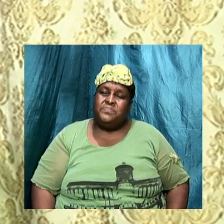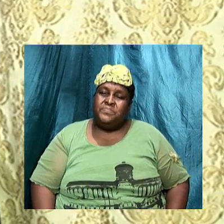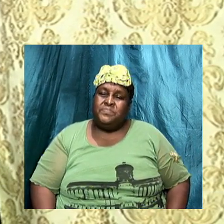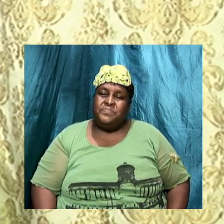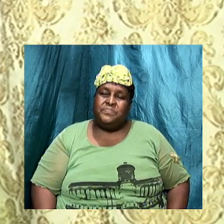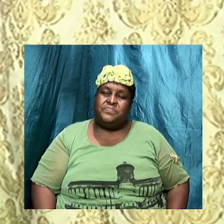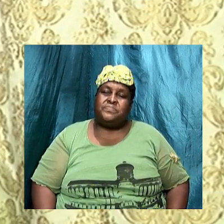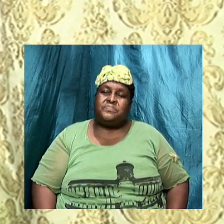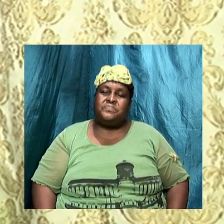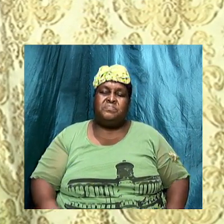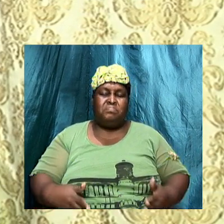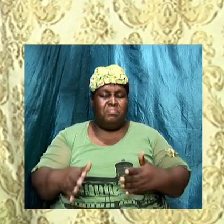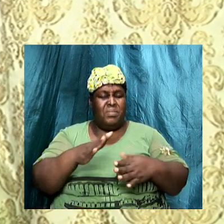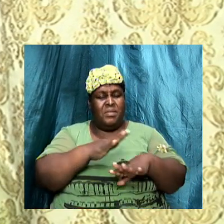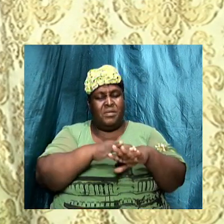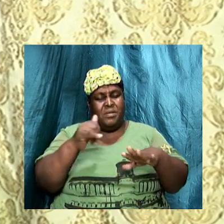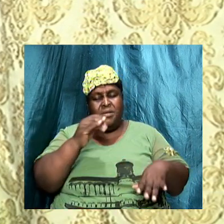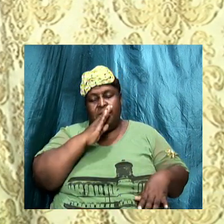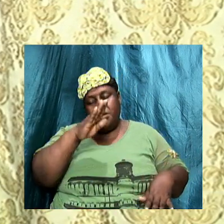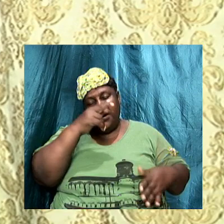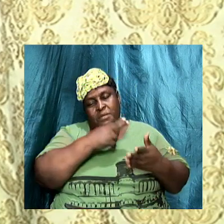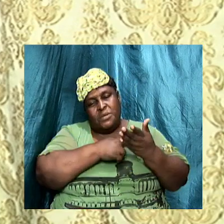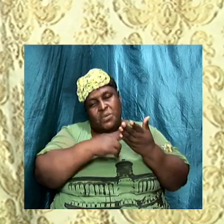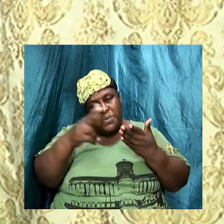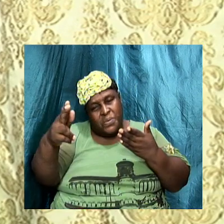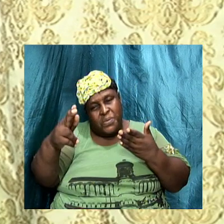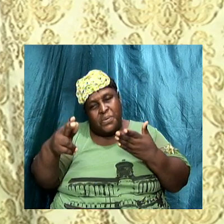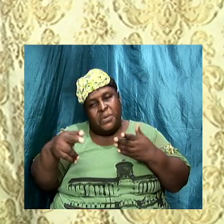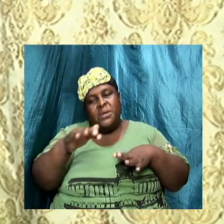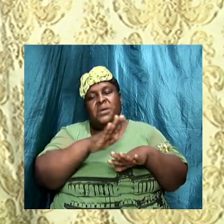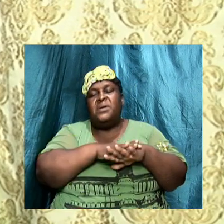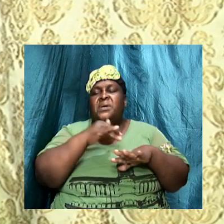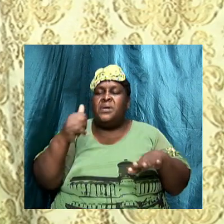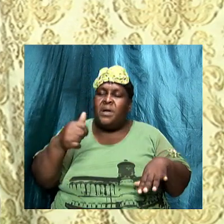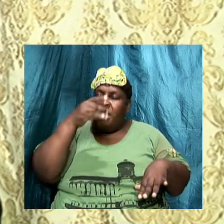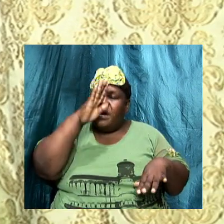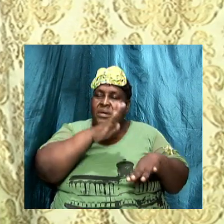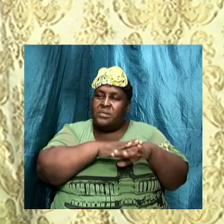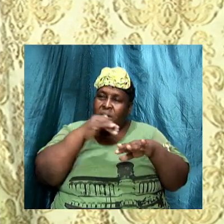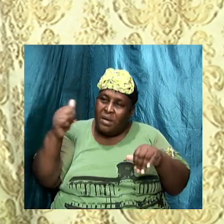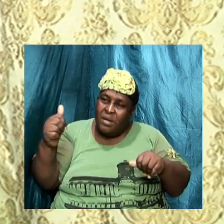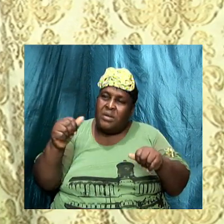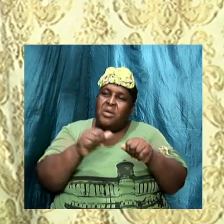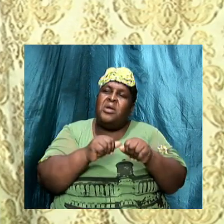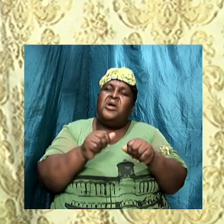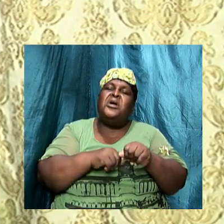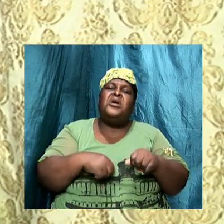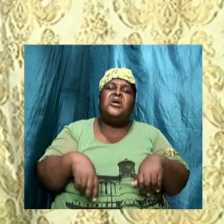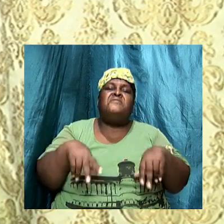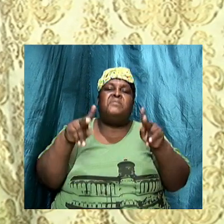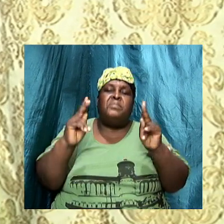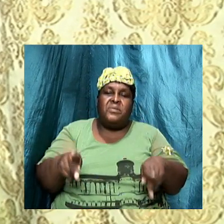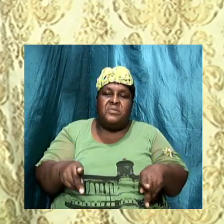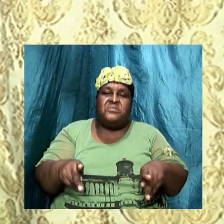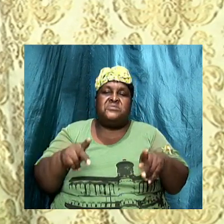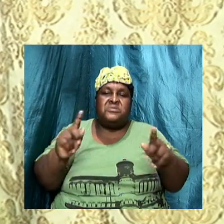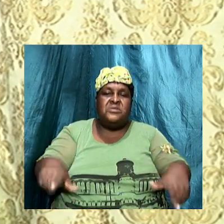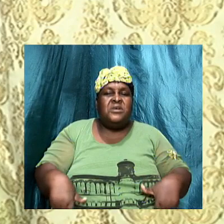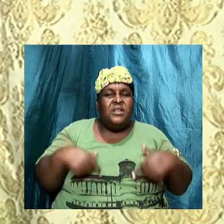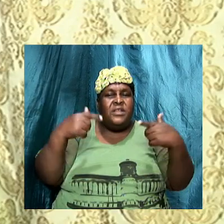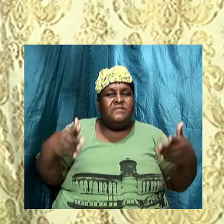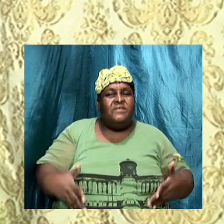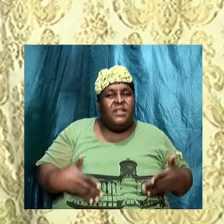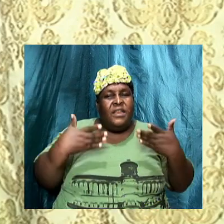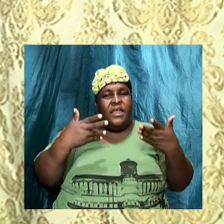So, there is a call to be holy. God has called every individual to live a life that is